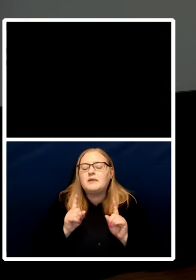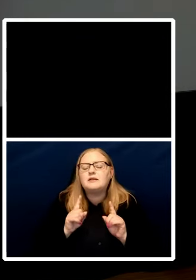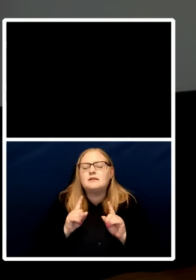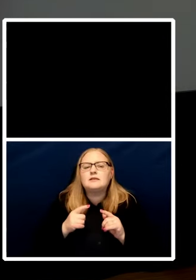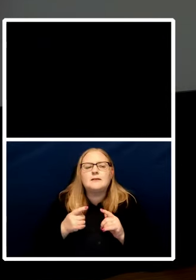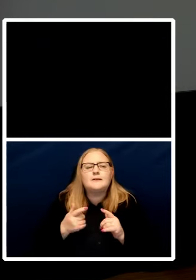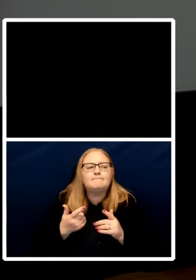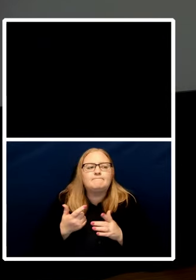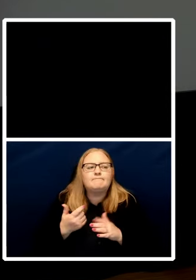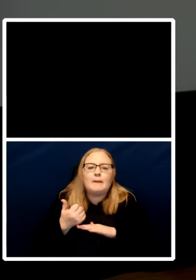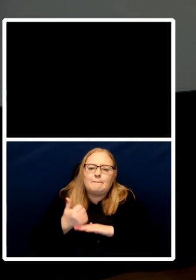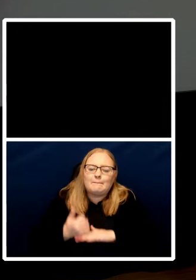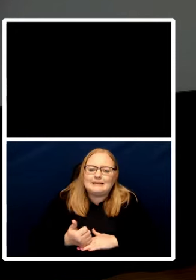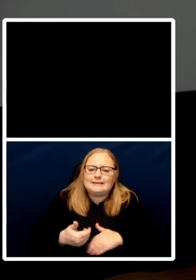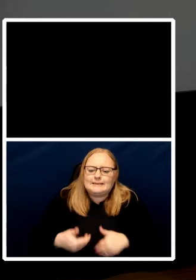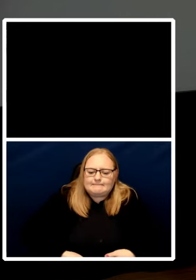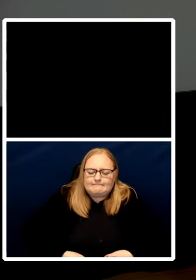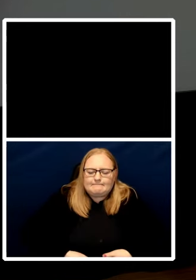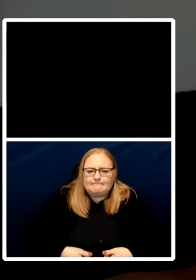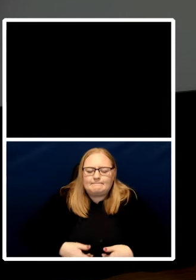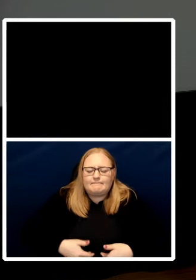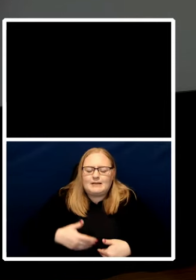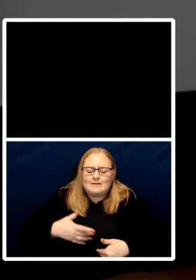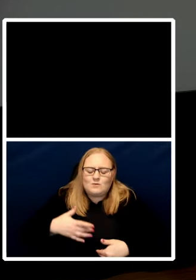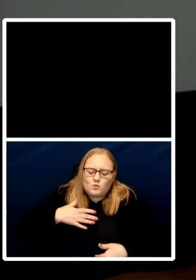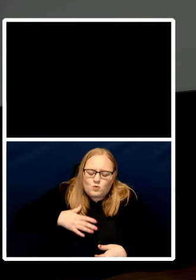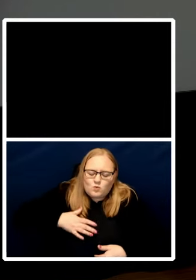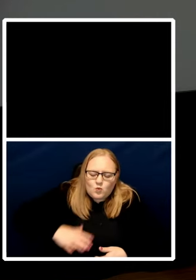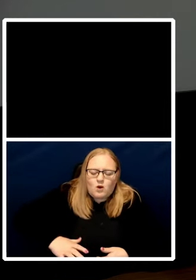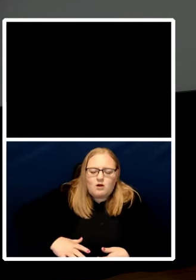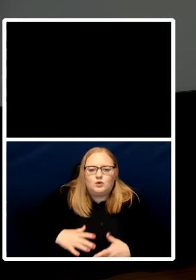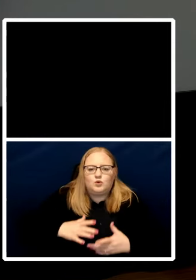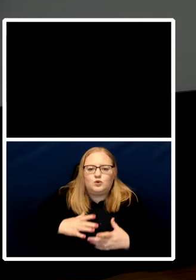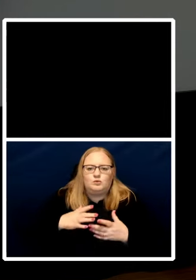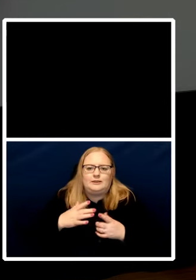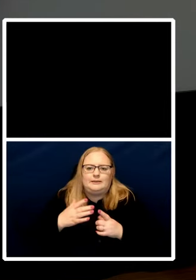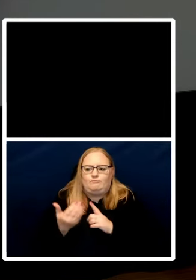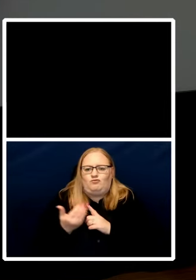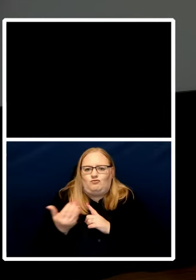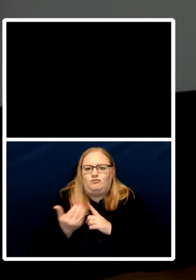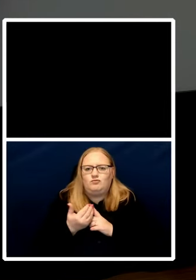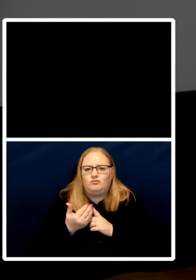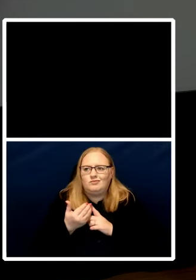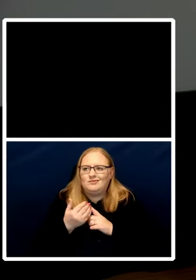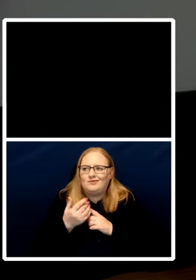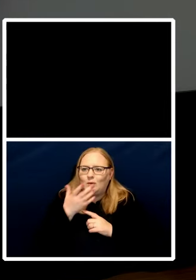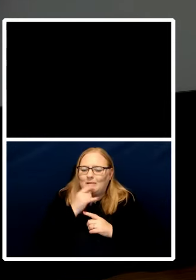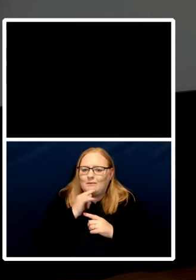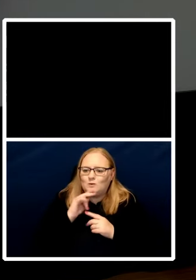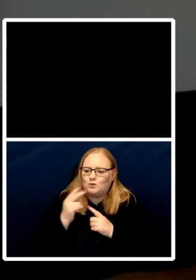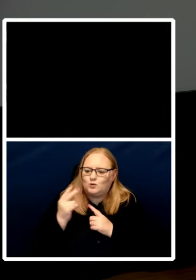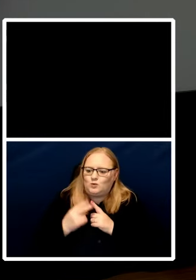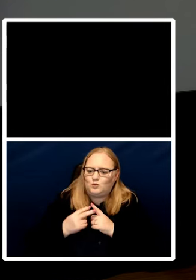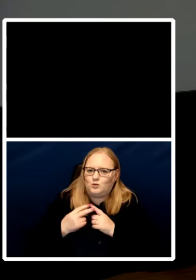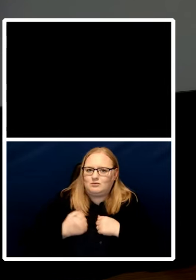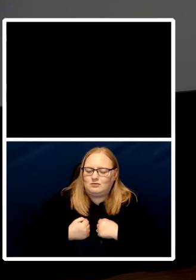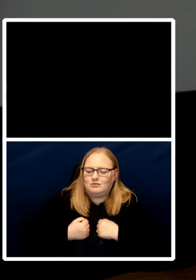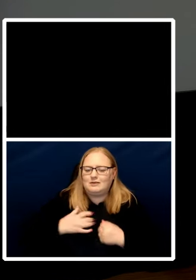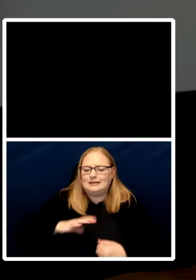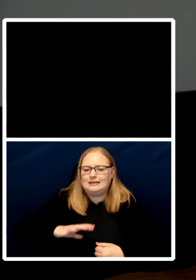to be seen as connor says for dignity as one of fourkins so beautifully puts it i see that as really universal